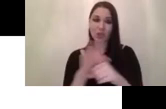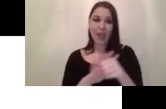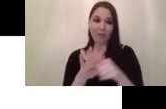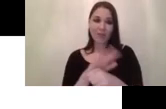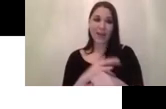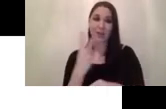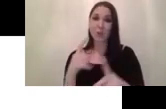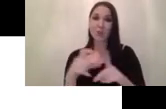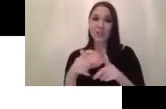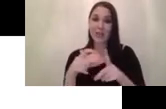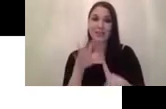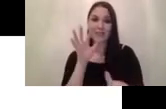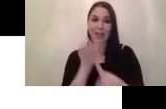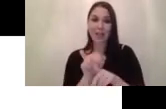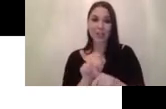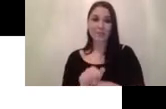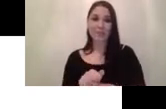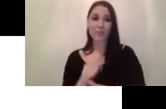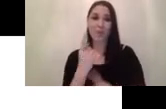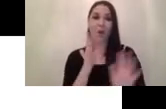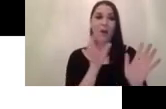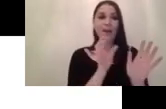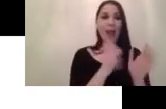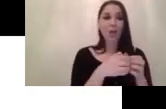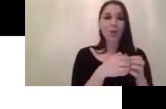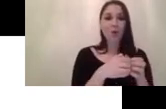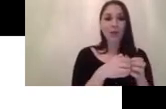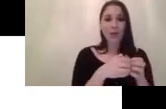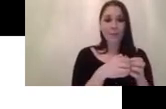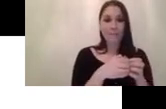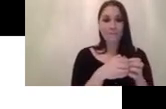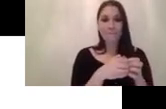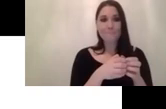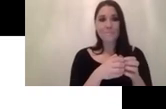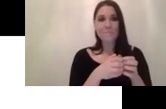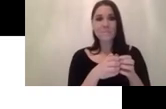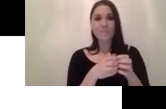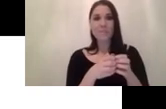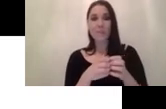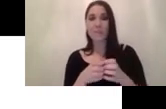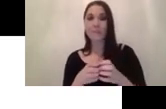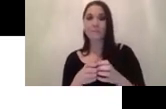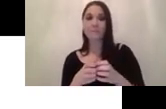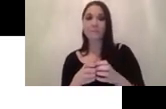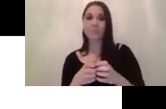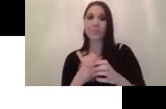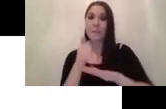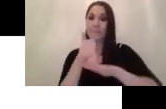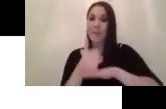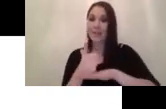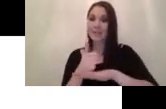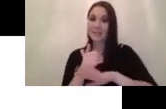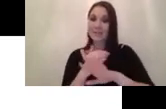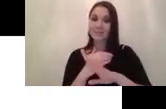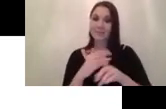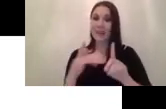and one category is the regional region proposal network based methods faster rcnn